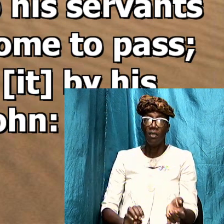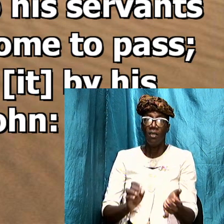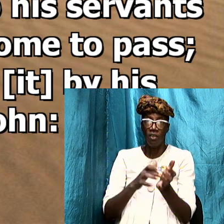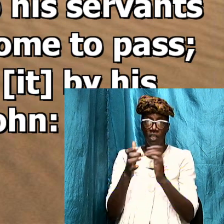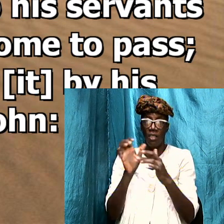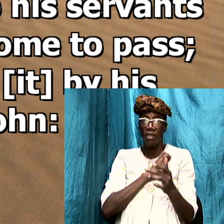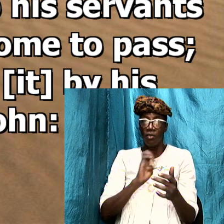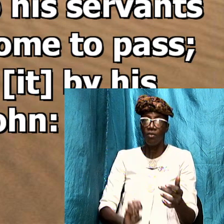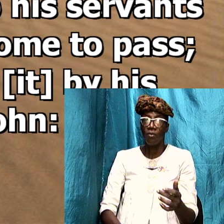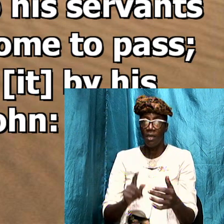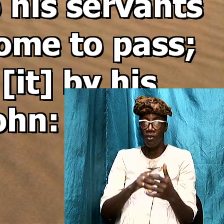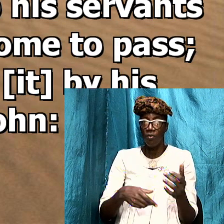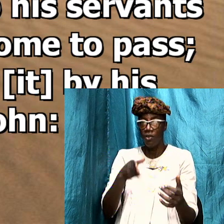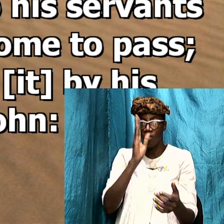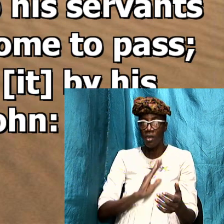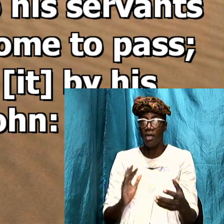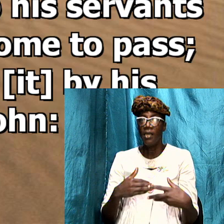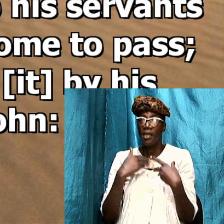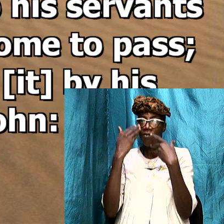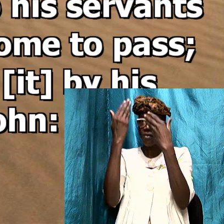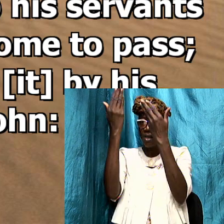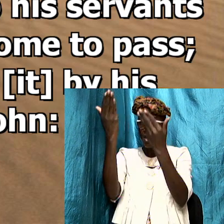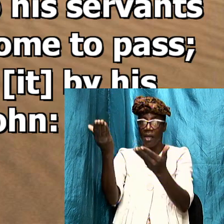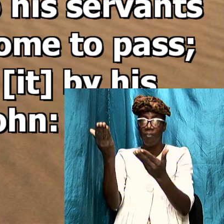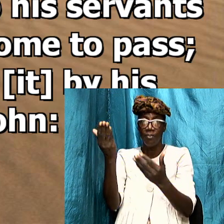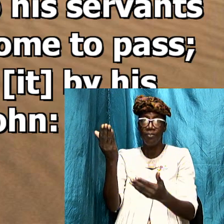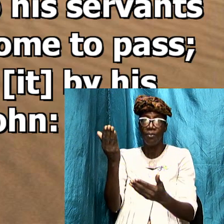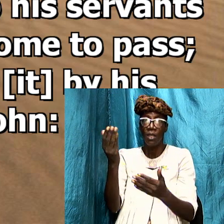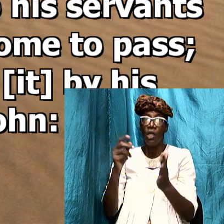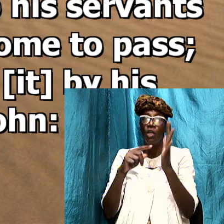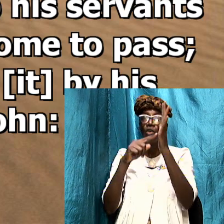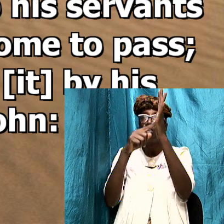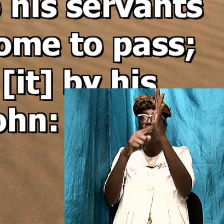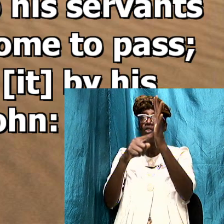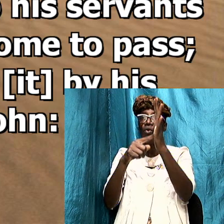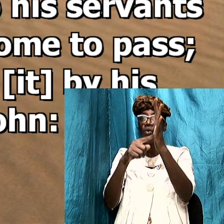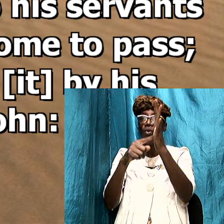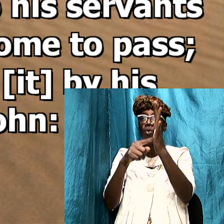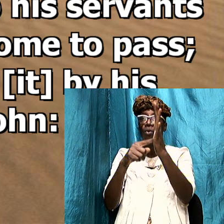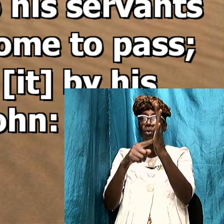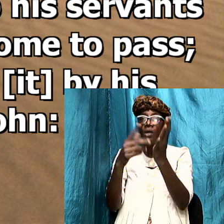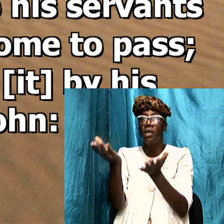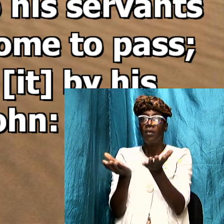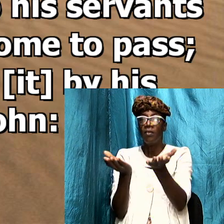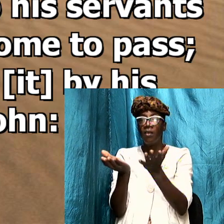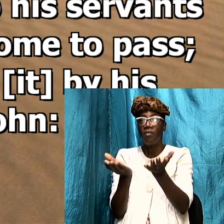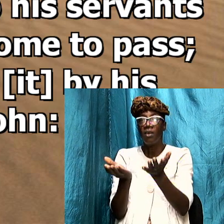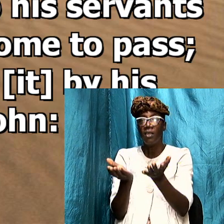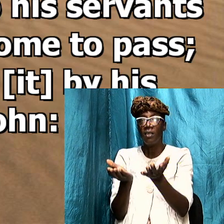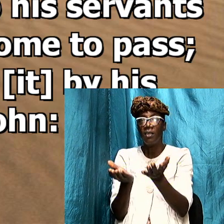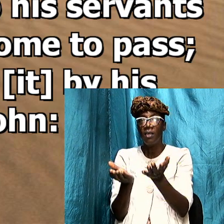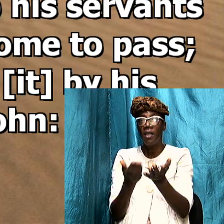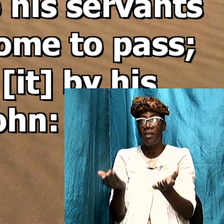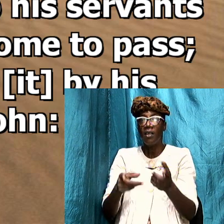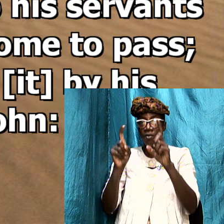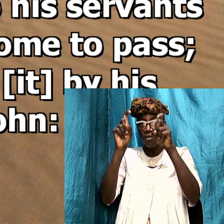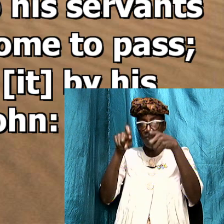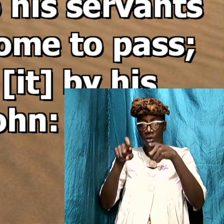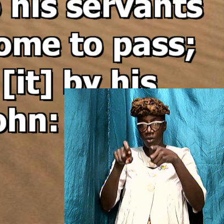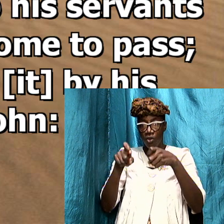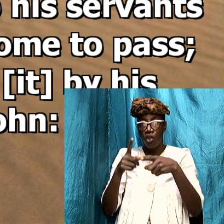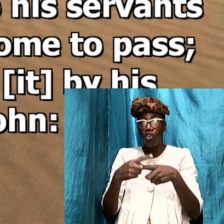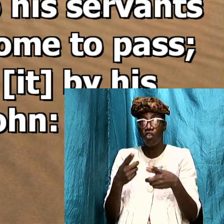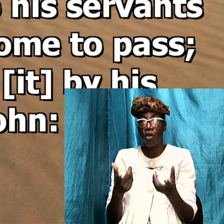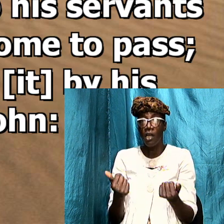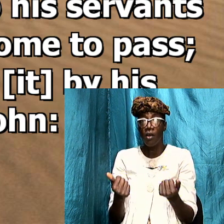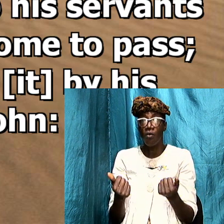which God gave unto him to show unto his servants things which